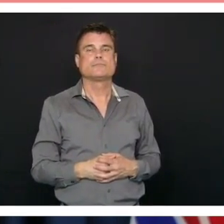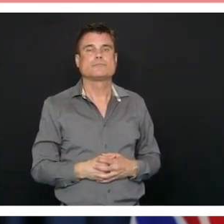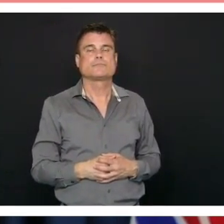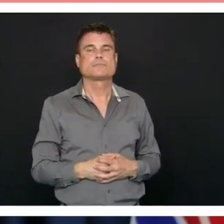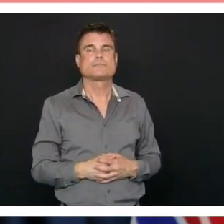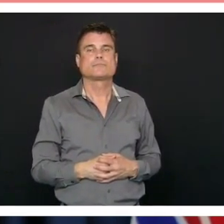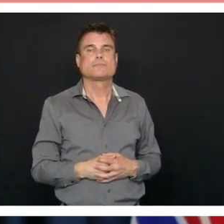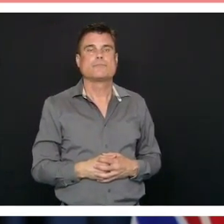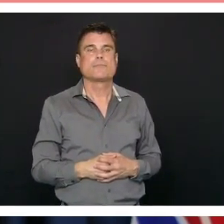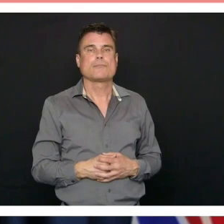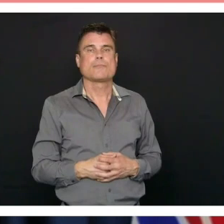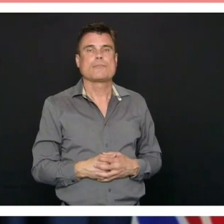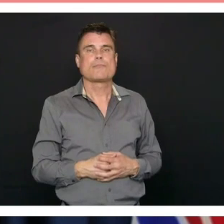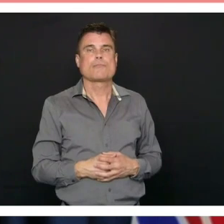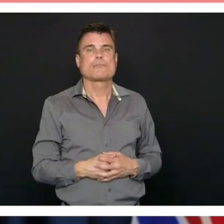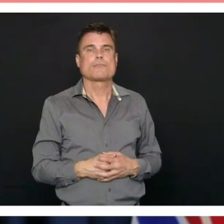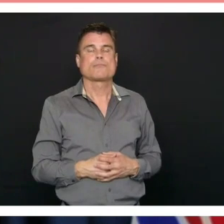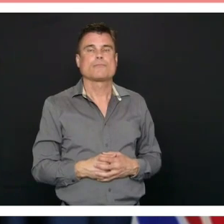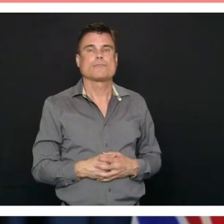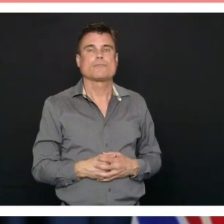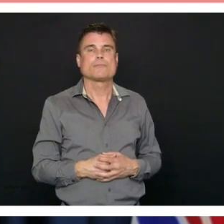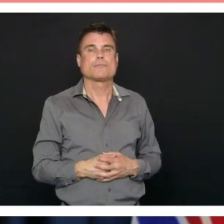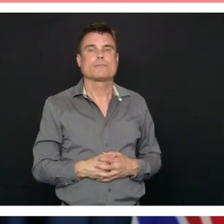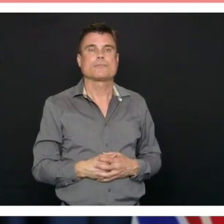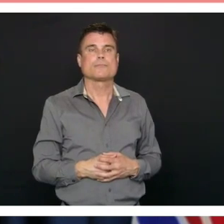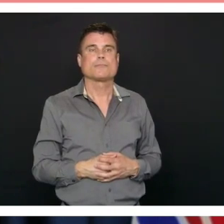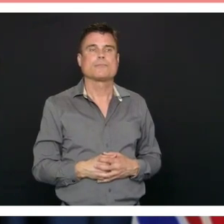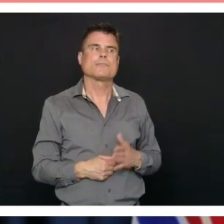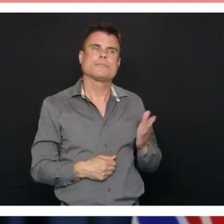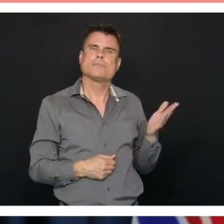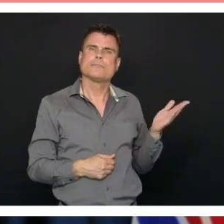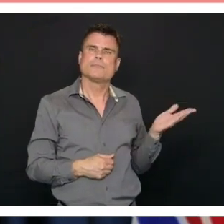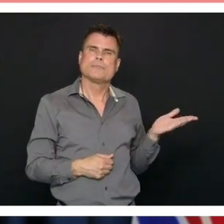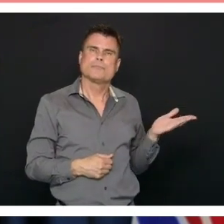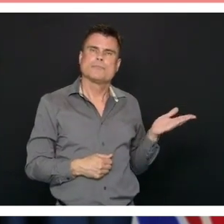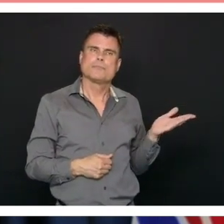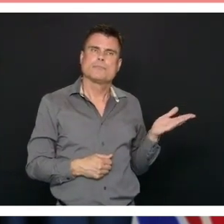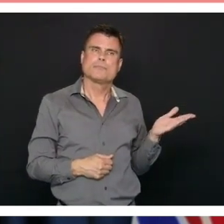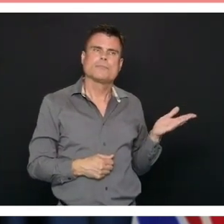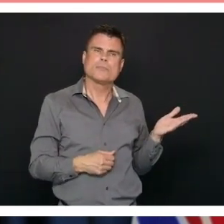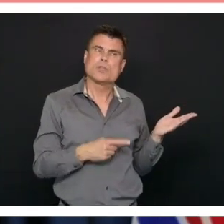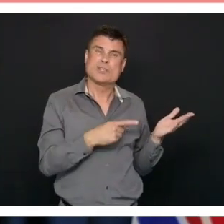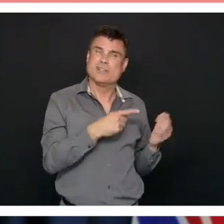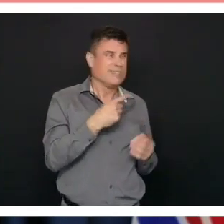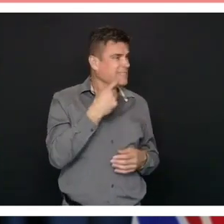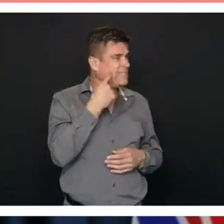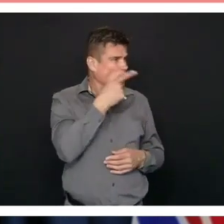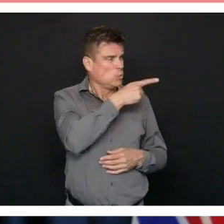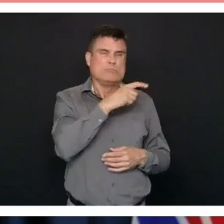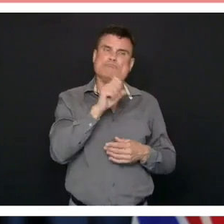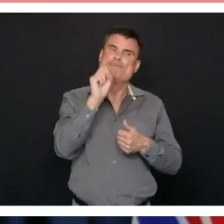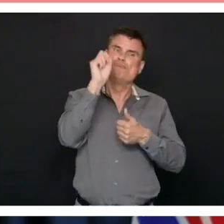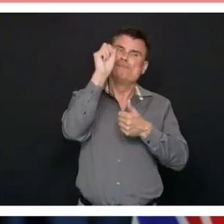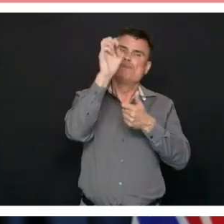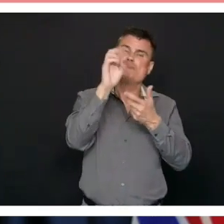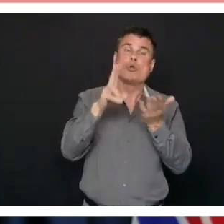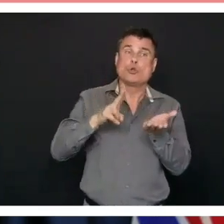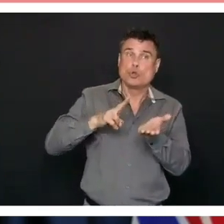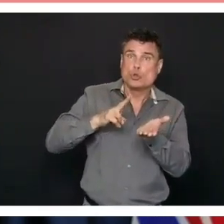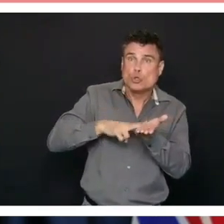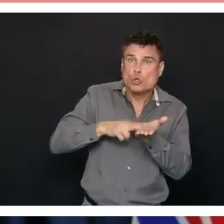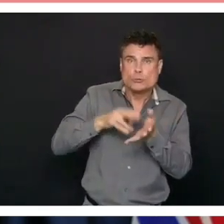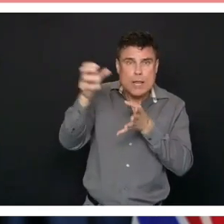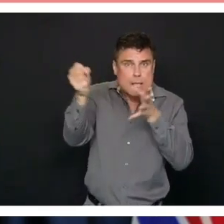Hi there. I know in the technical briefing you broke down kind of the target goals for nurse recruitment. I'm wondering if you can talk about